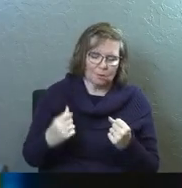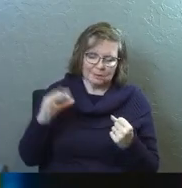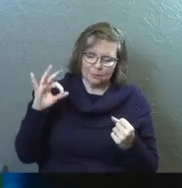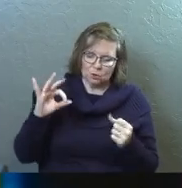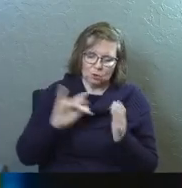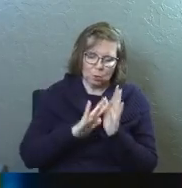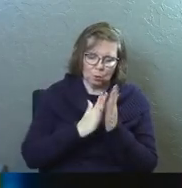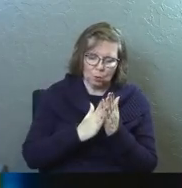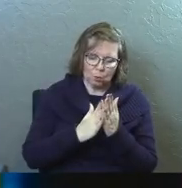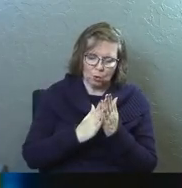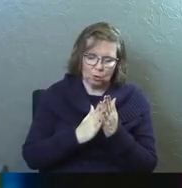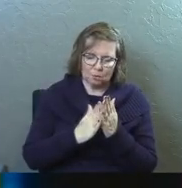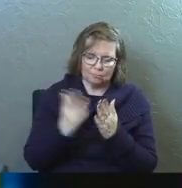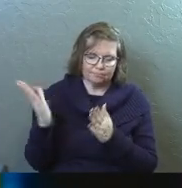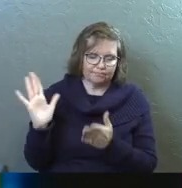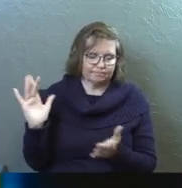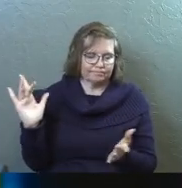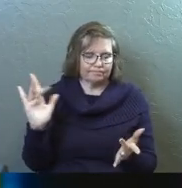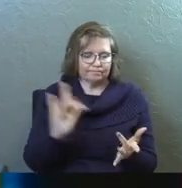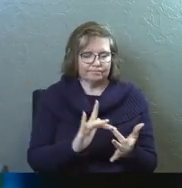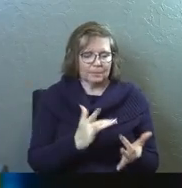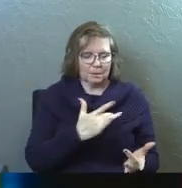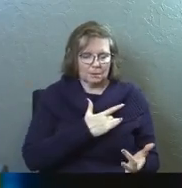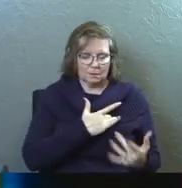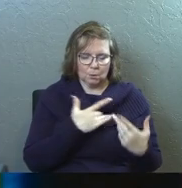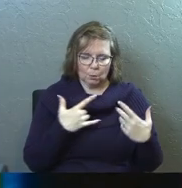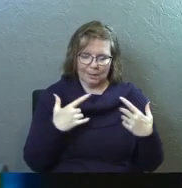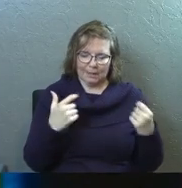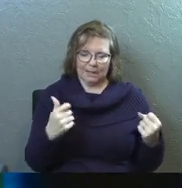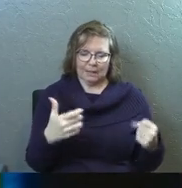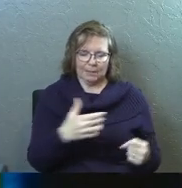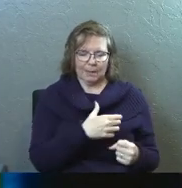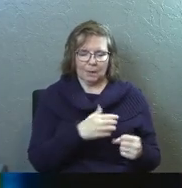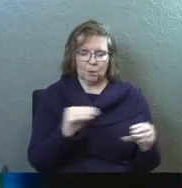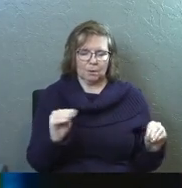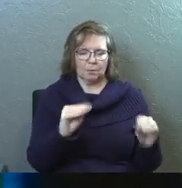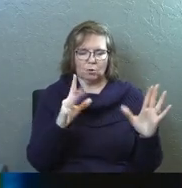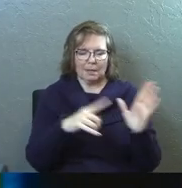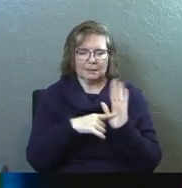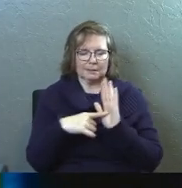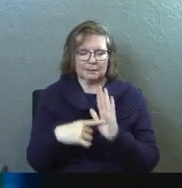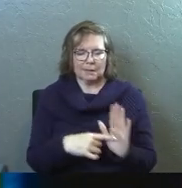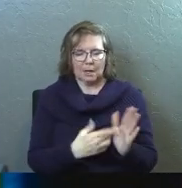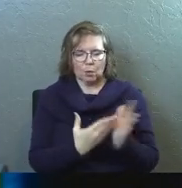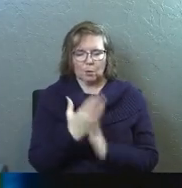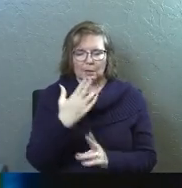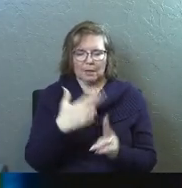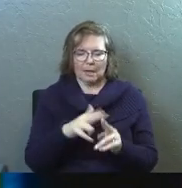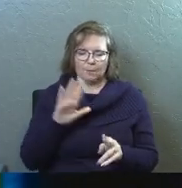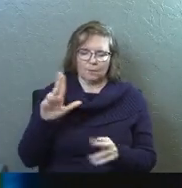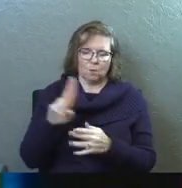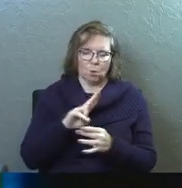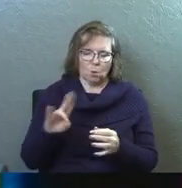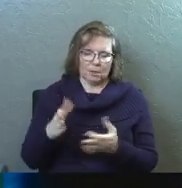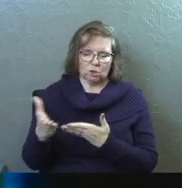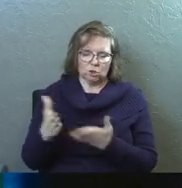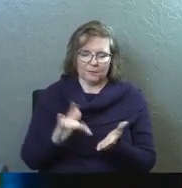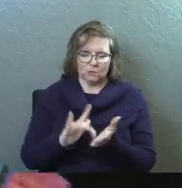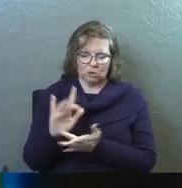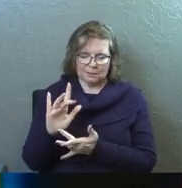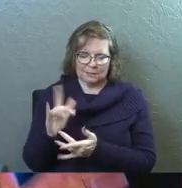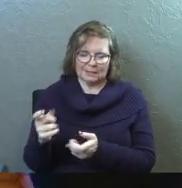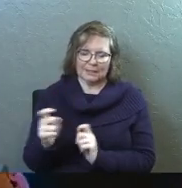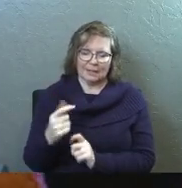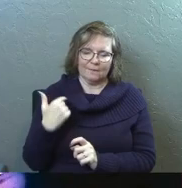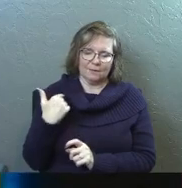preaching your word. Stretch out your hand with healing power. May miraculous signs and wonders be done through the name of your holy servant, Jesus.